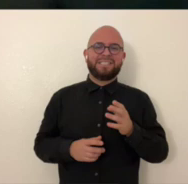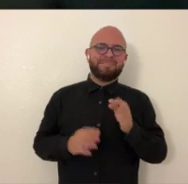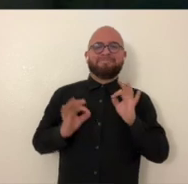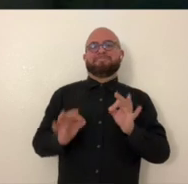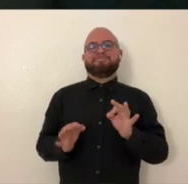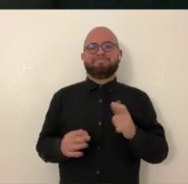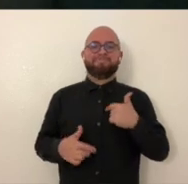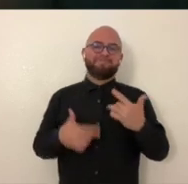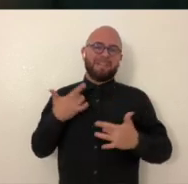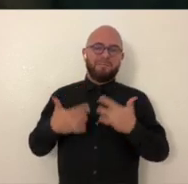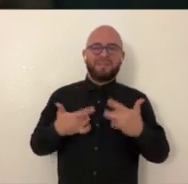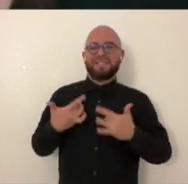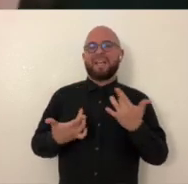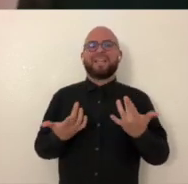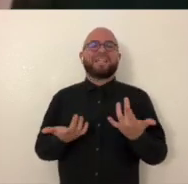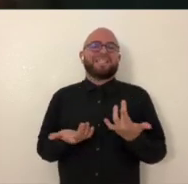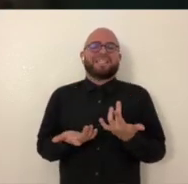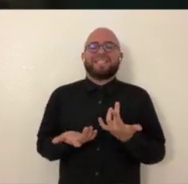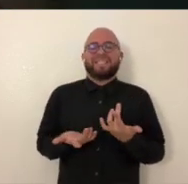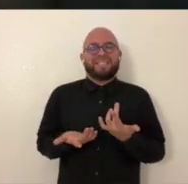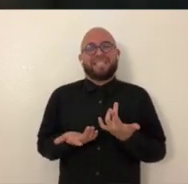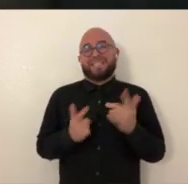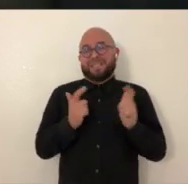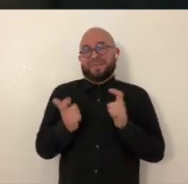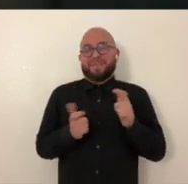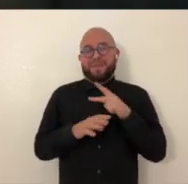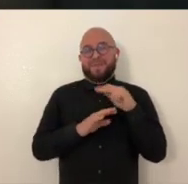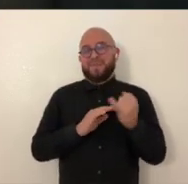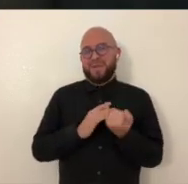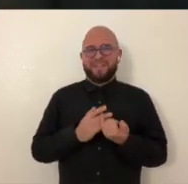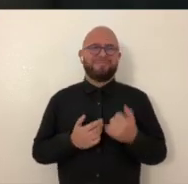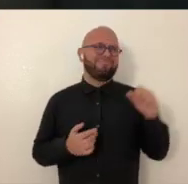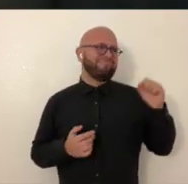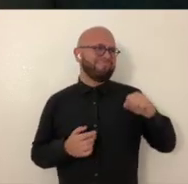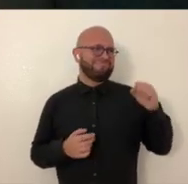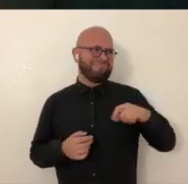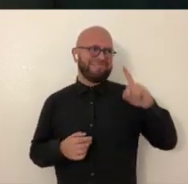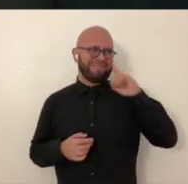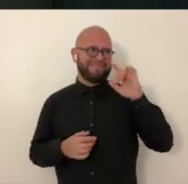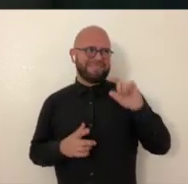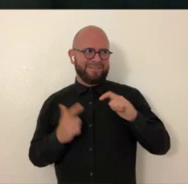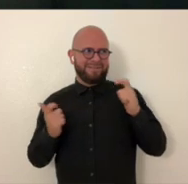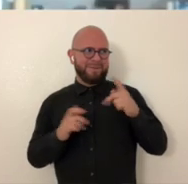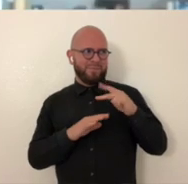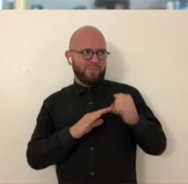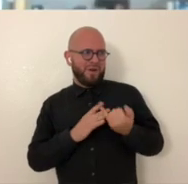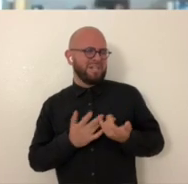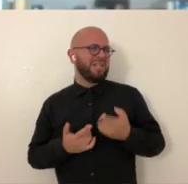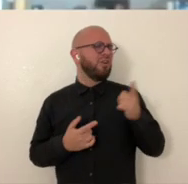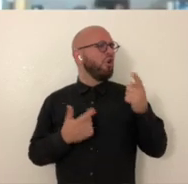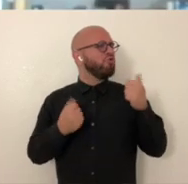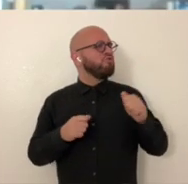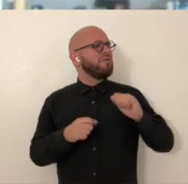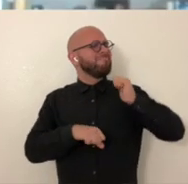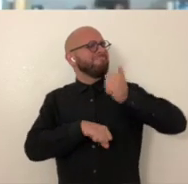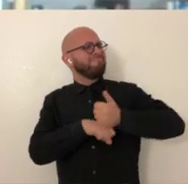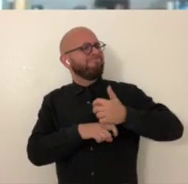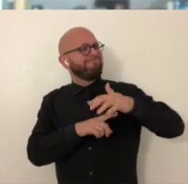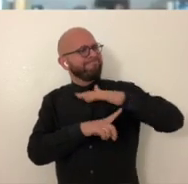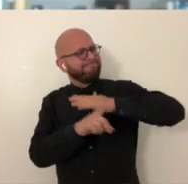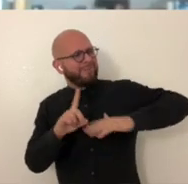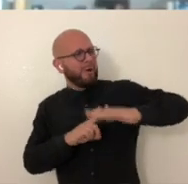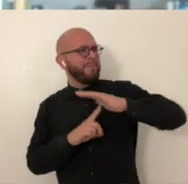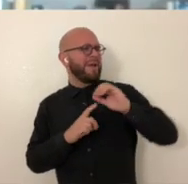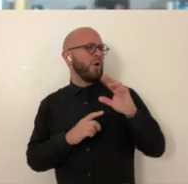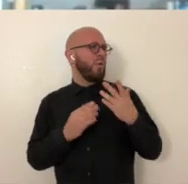be neat. I'm excited. I'm excited to be working on it. It's a big, it's a big project. Yeah, it sounds like it. Are you trying to